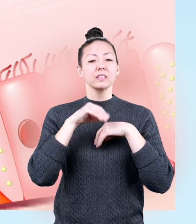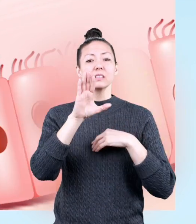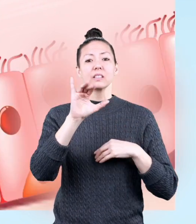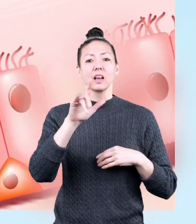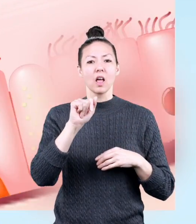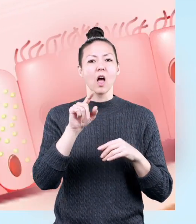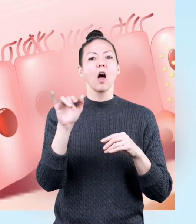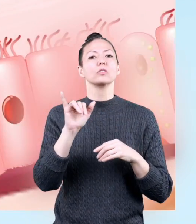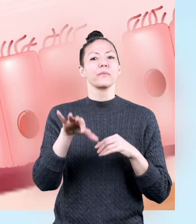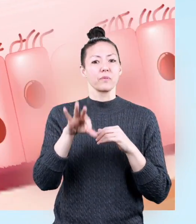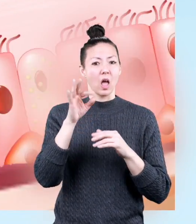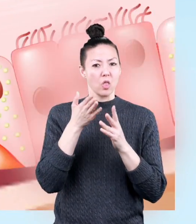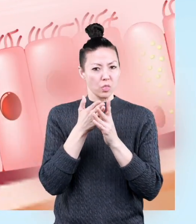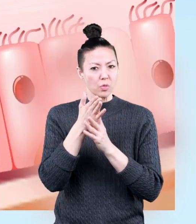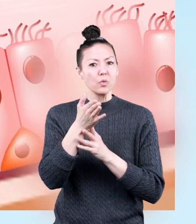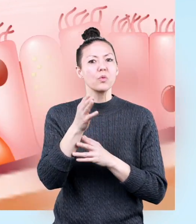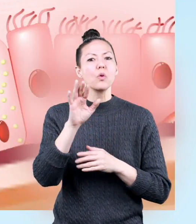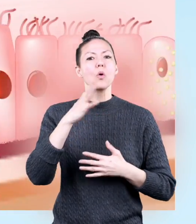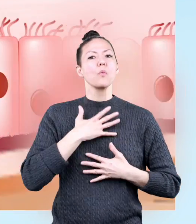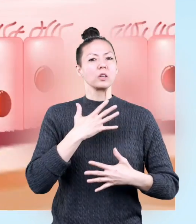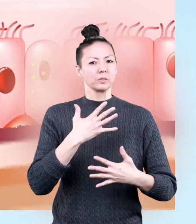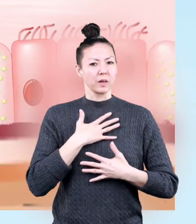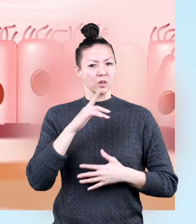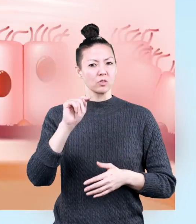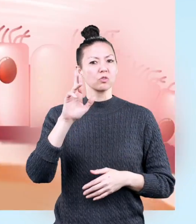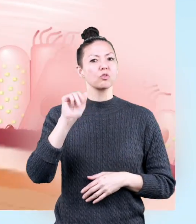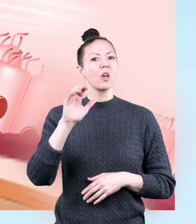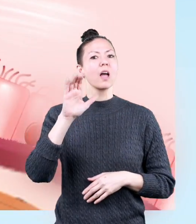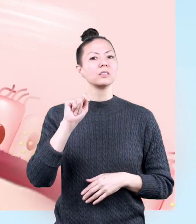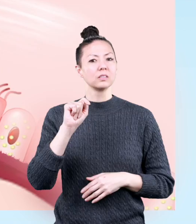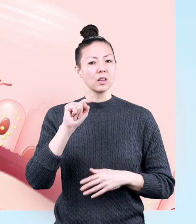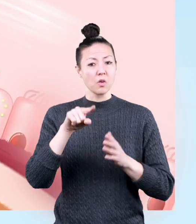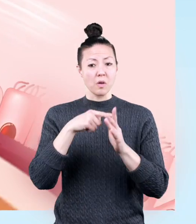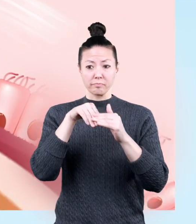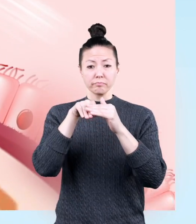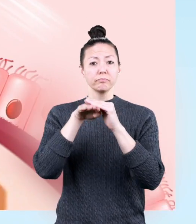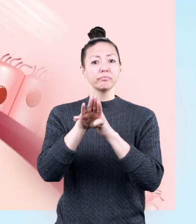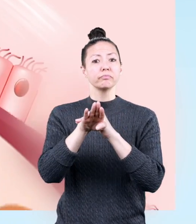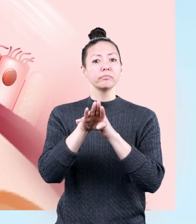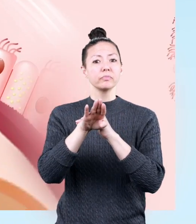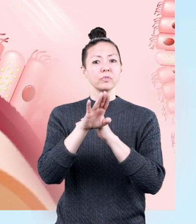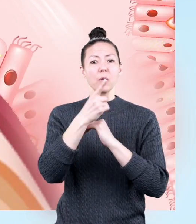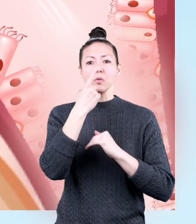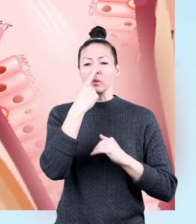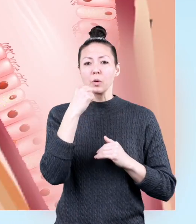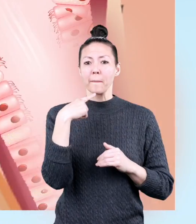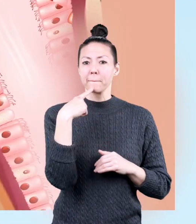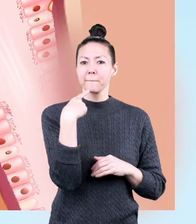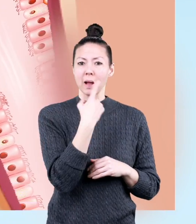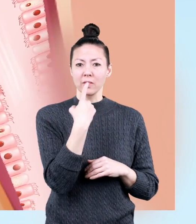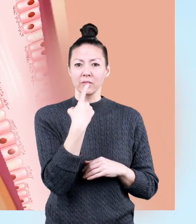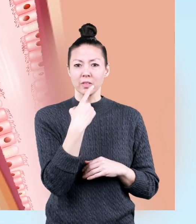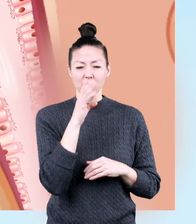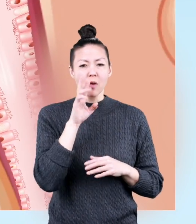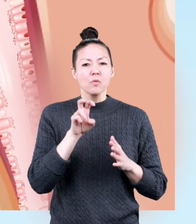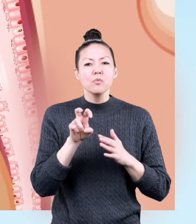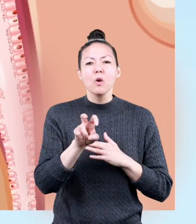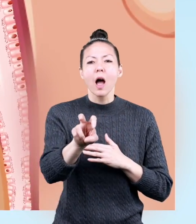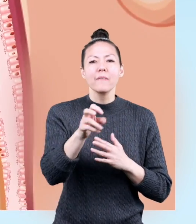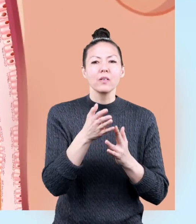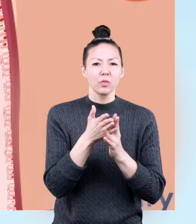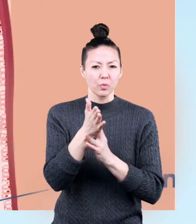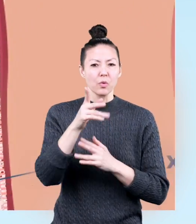Cilia is also found throughout the respiratory tract. Once the air enters through the mouth or nose,